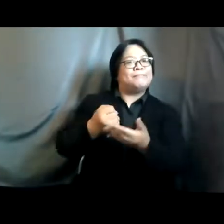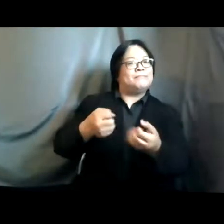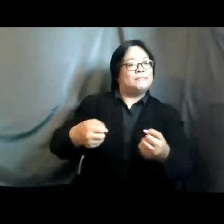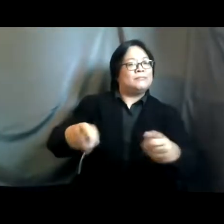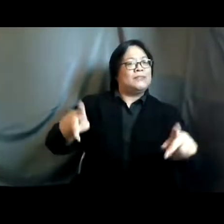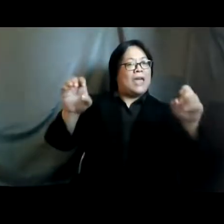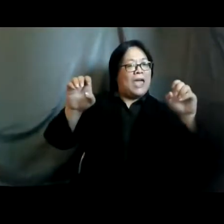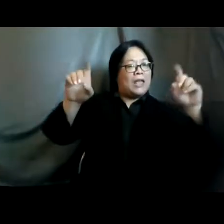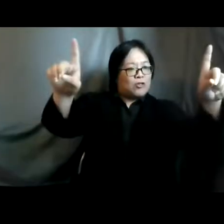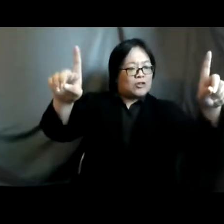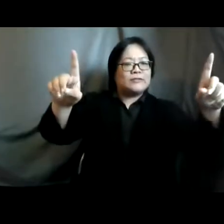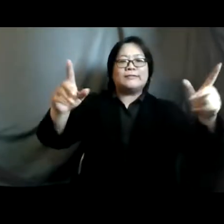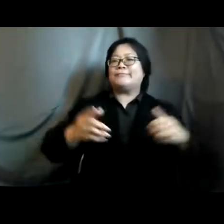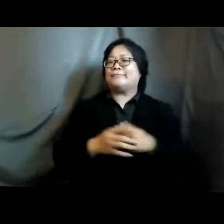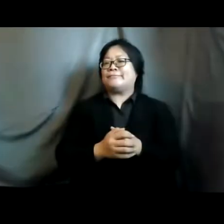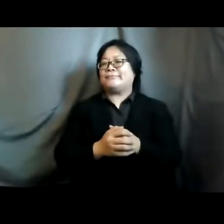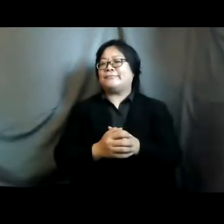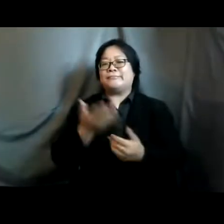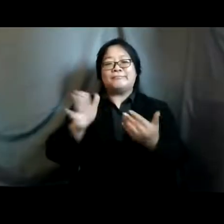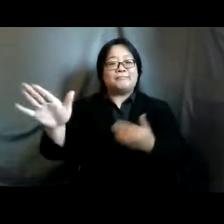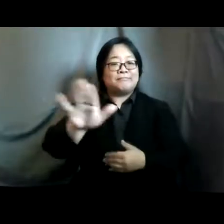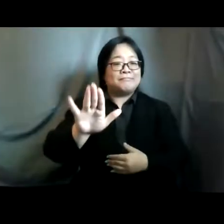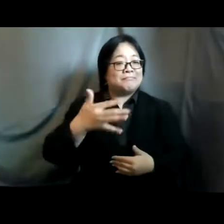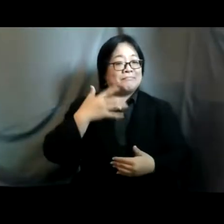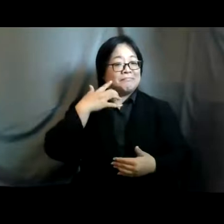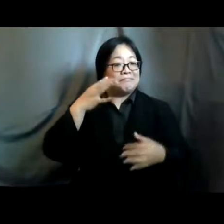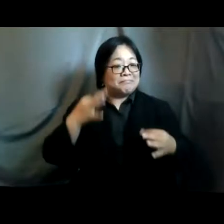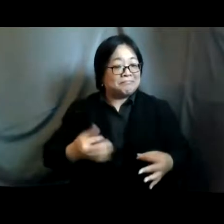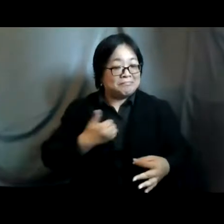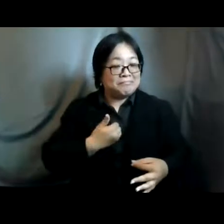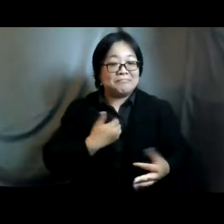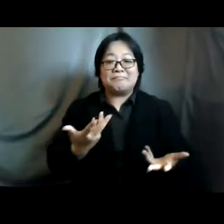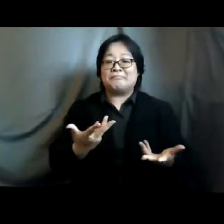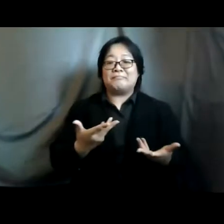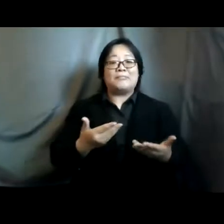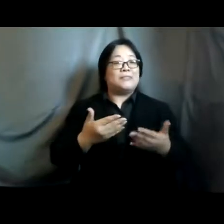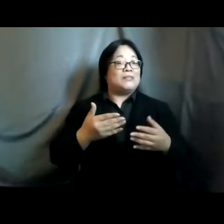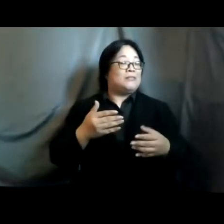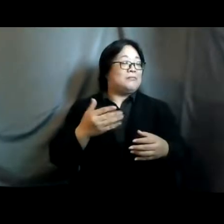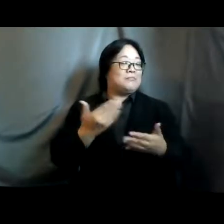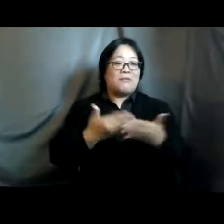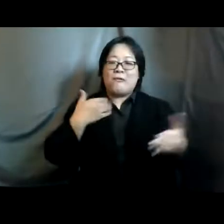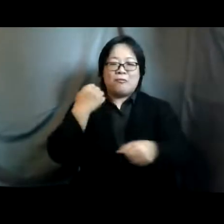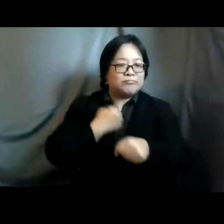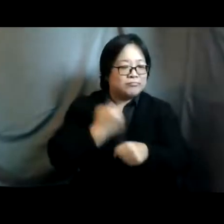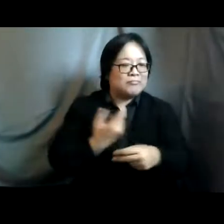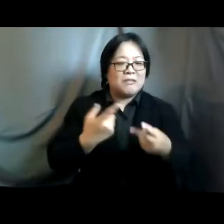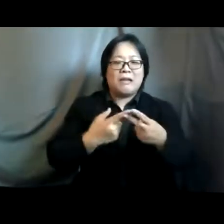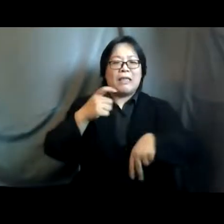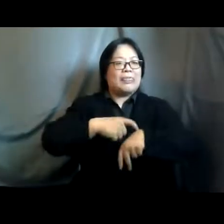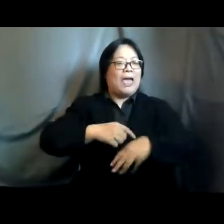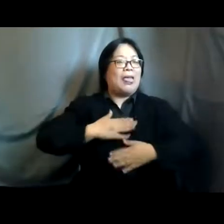she may own her own property be fully employed i have more time for leisure and